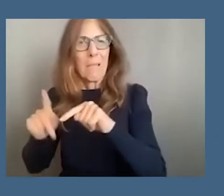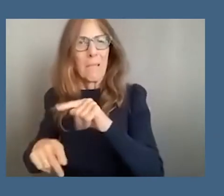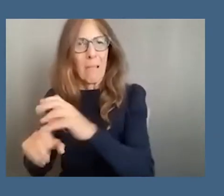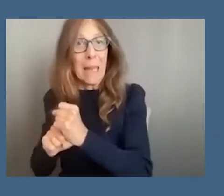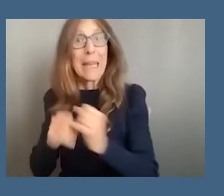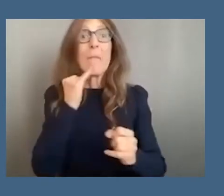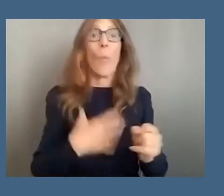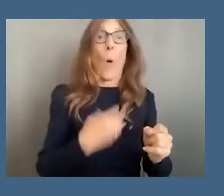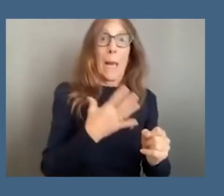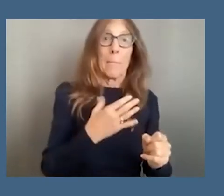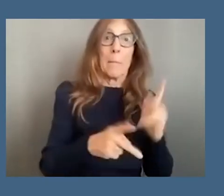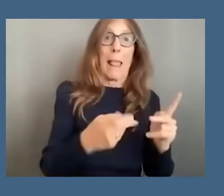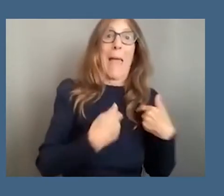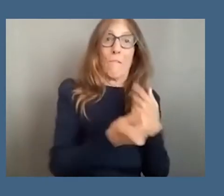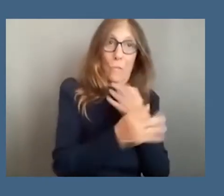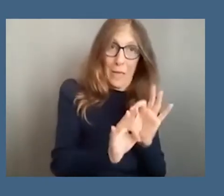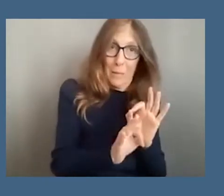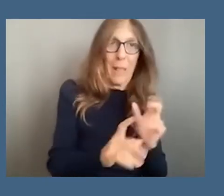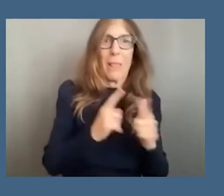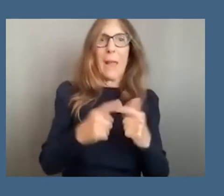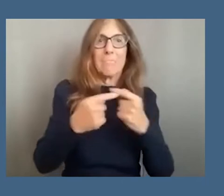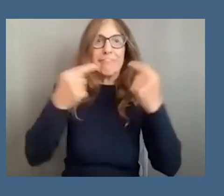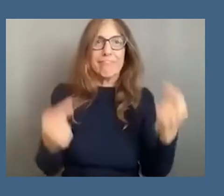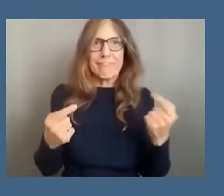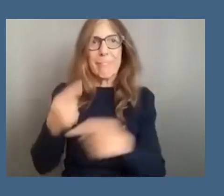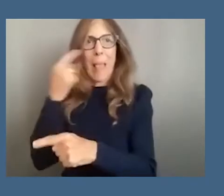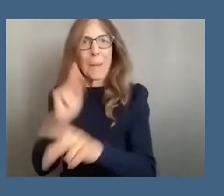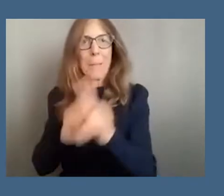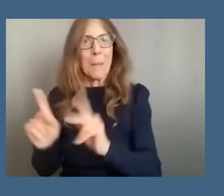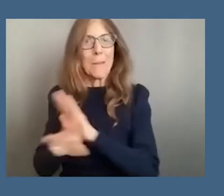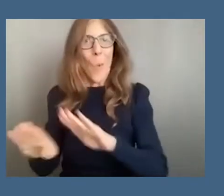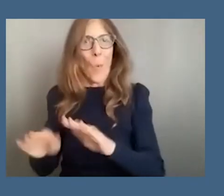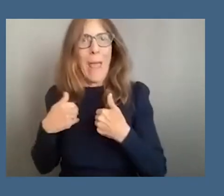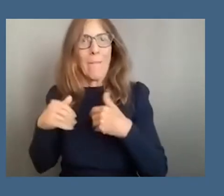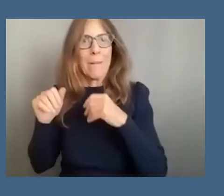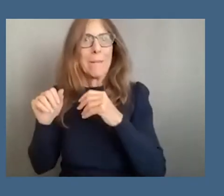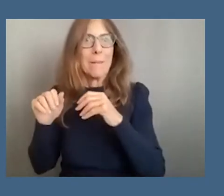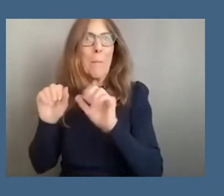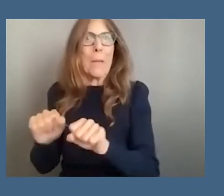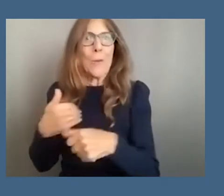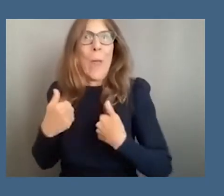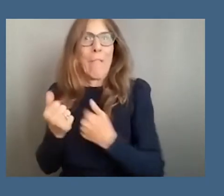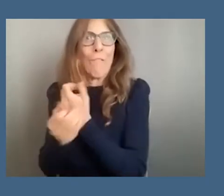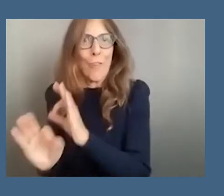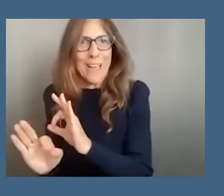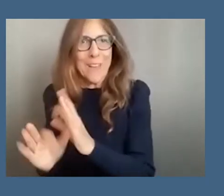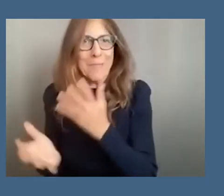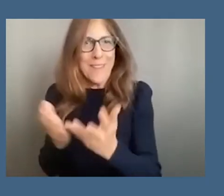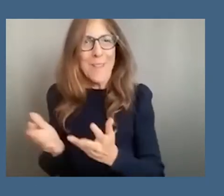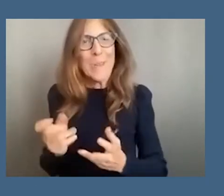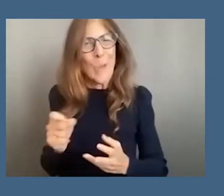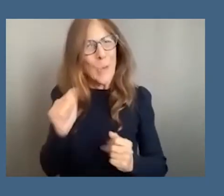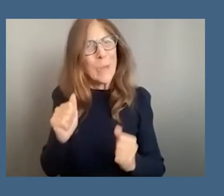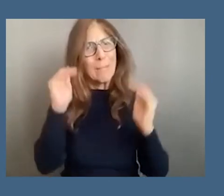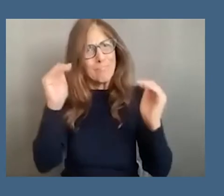in fact people do not have access to freedom uh and you can go down a sort of infinite list of how uh this form